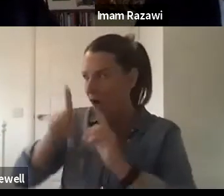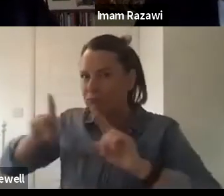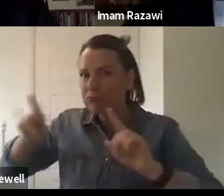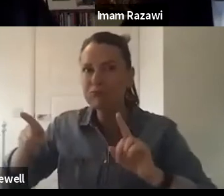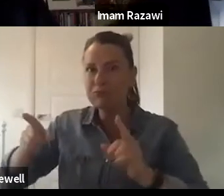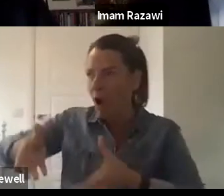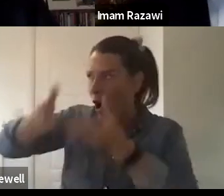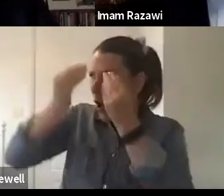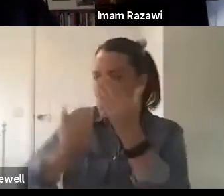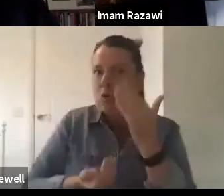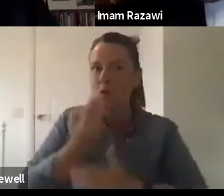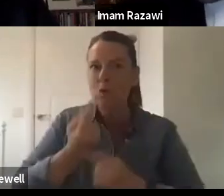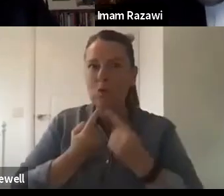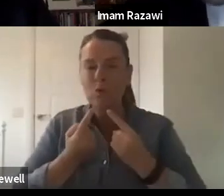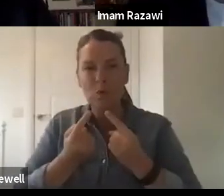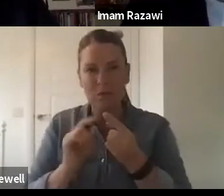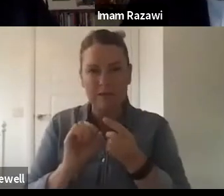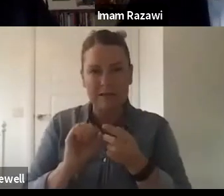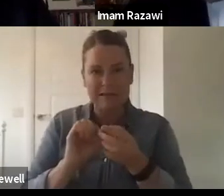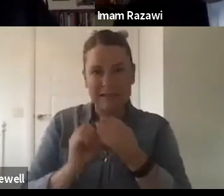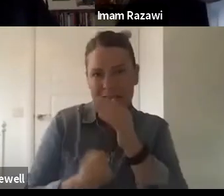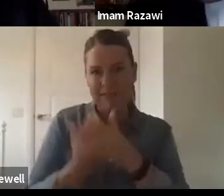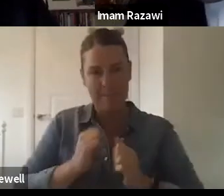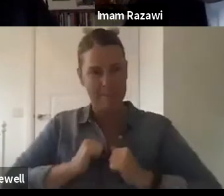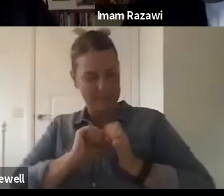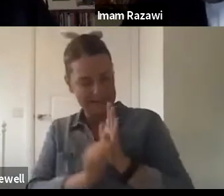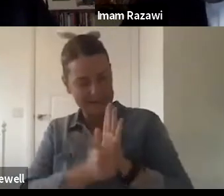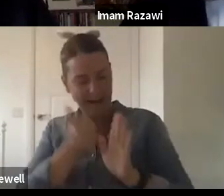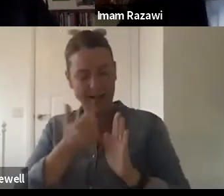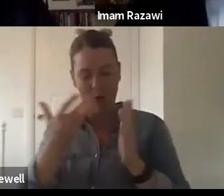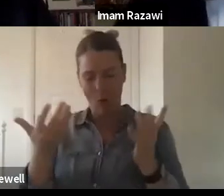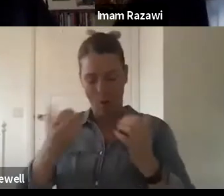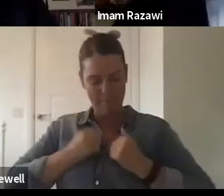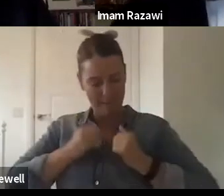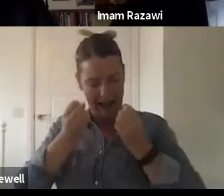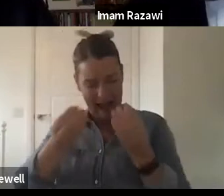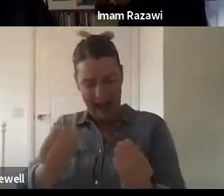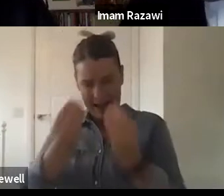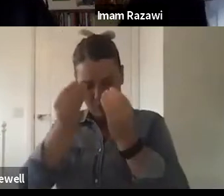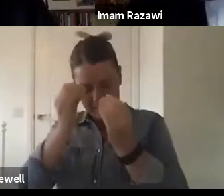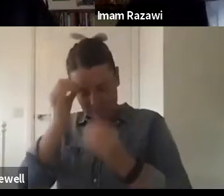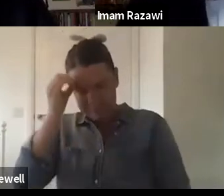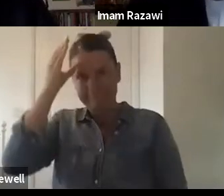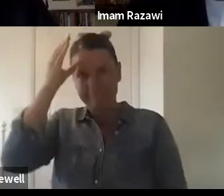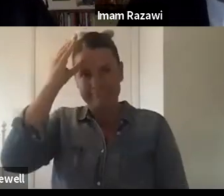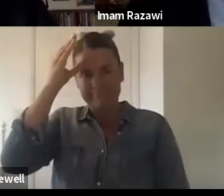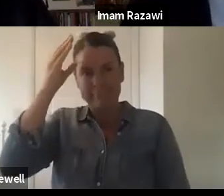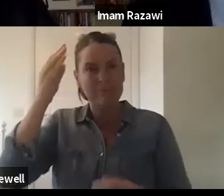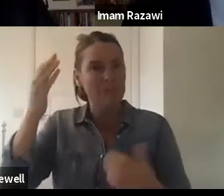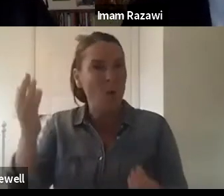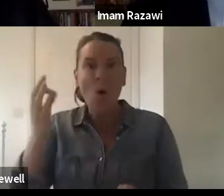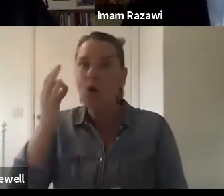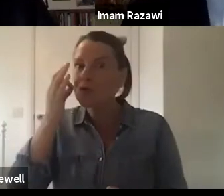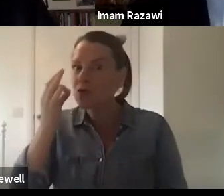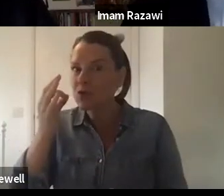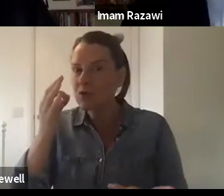skill, or for example, aiding them in their education, or I think just so that we can work together to reconcile. And